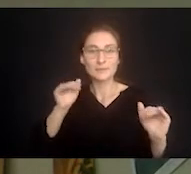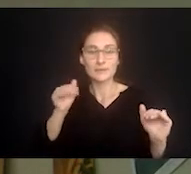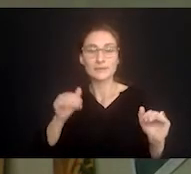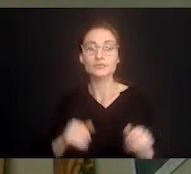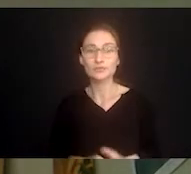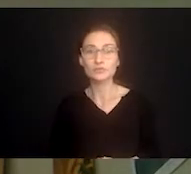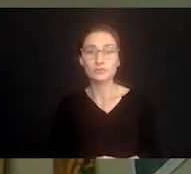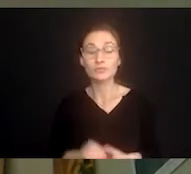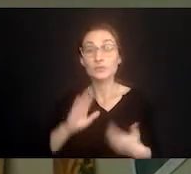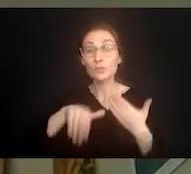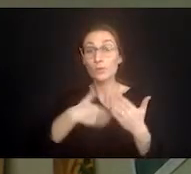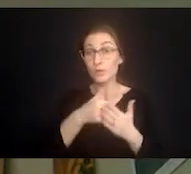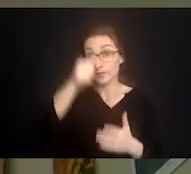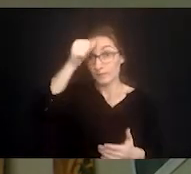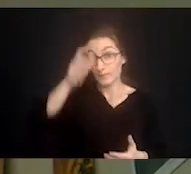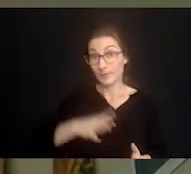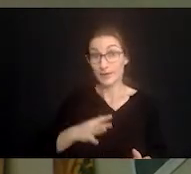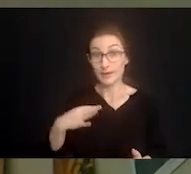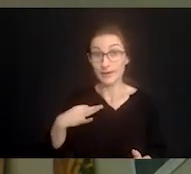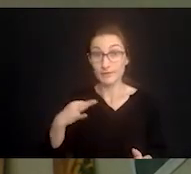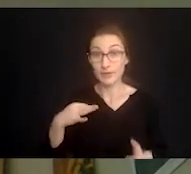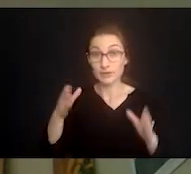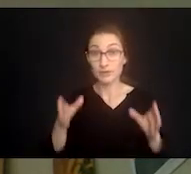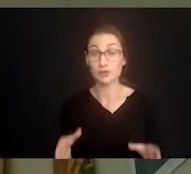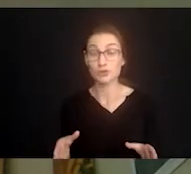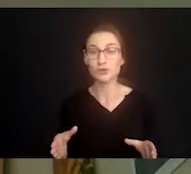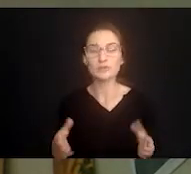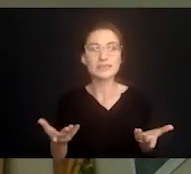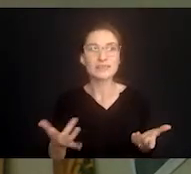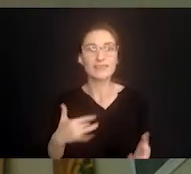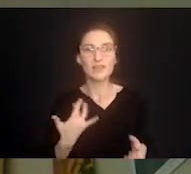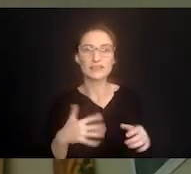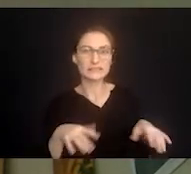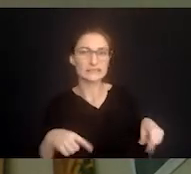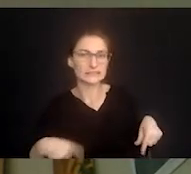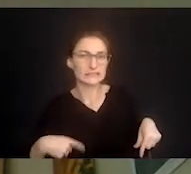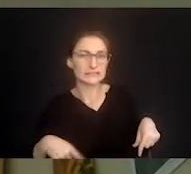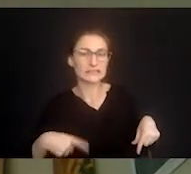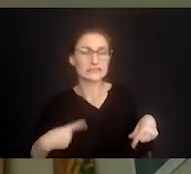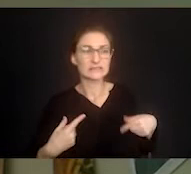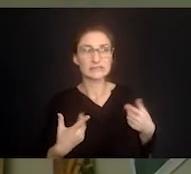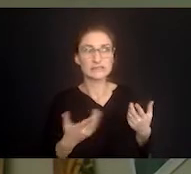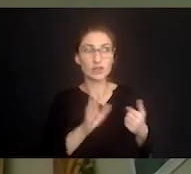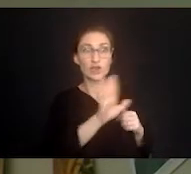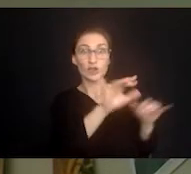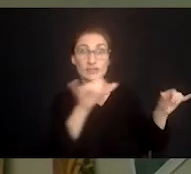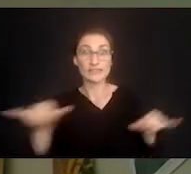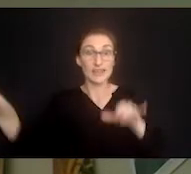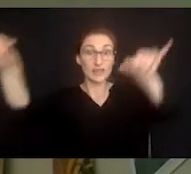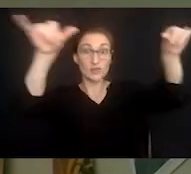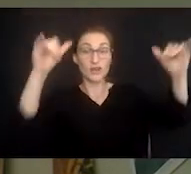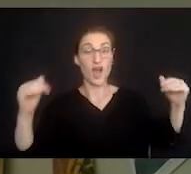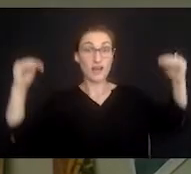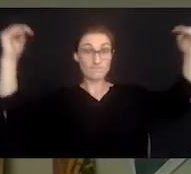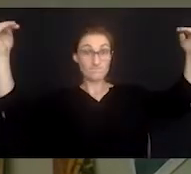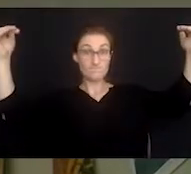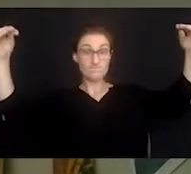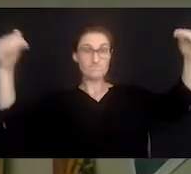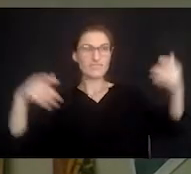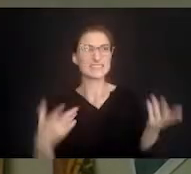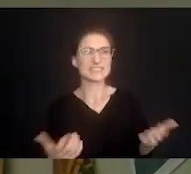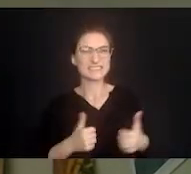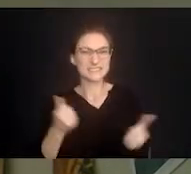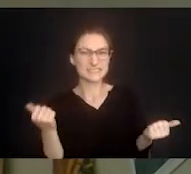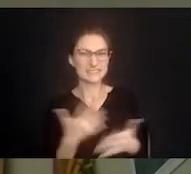but the guys felt very intimidated because they could never live up to her standards and so they were fearful